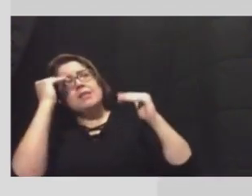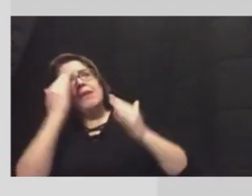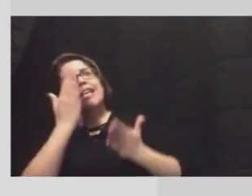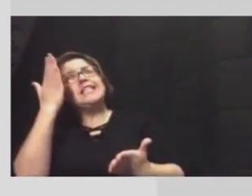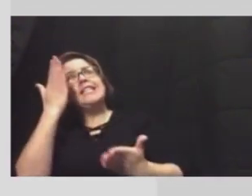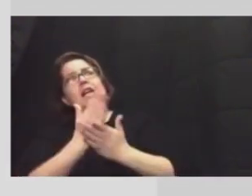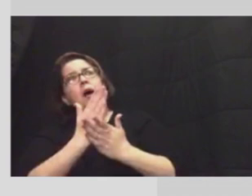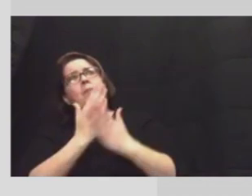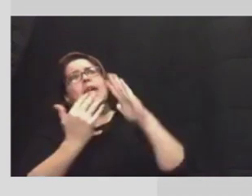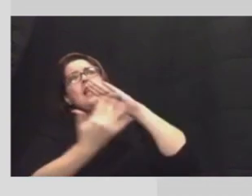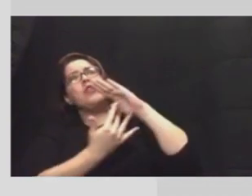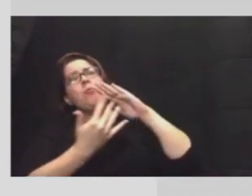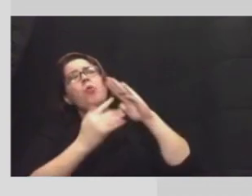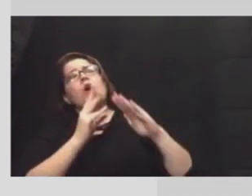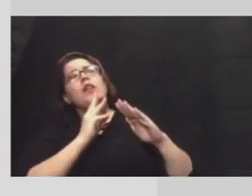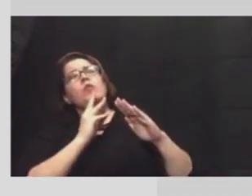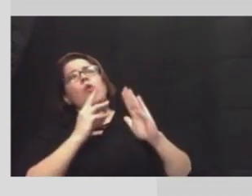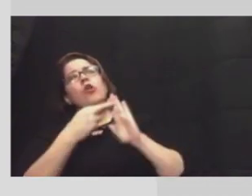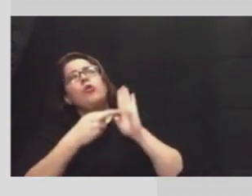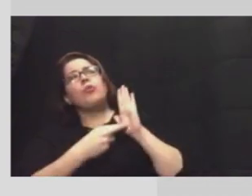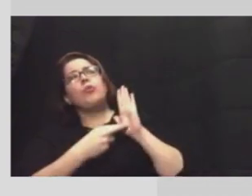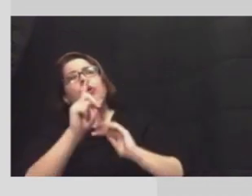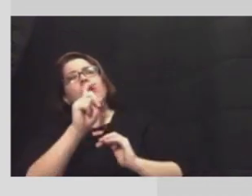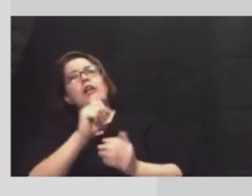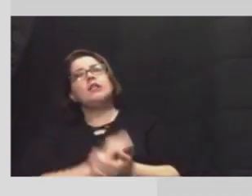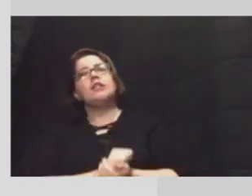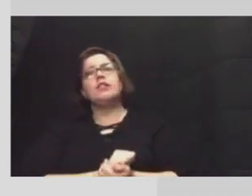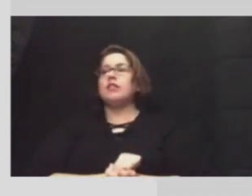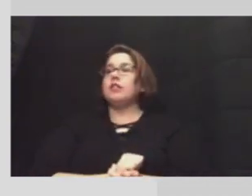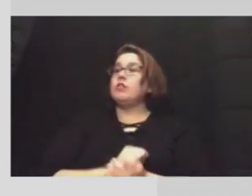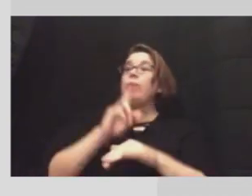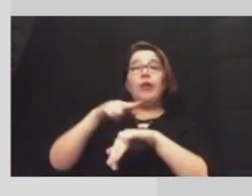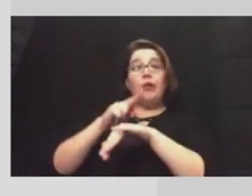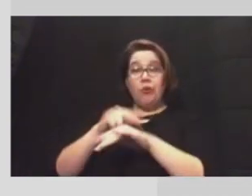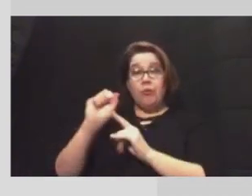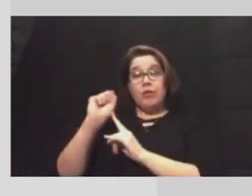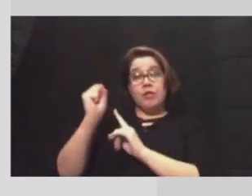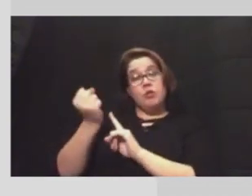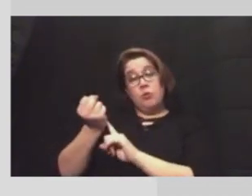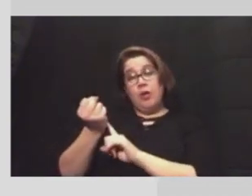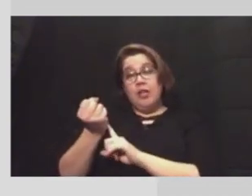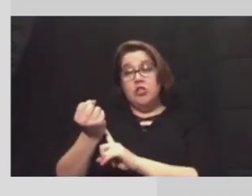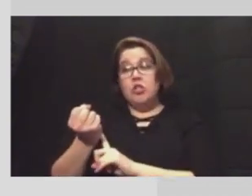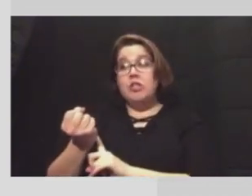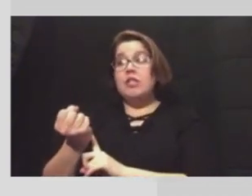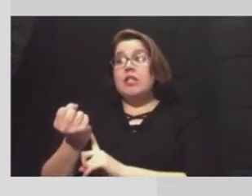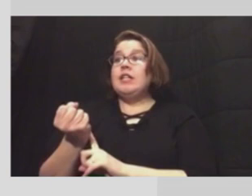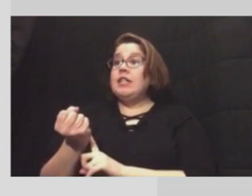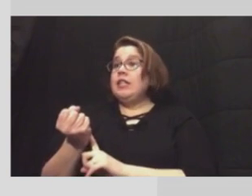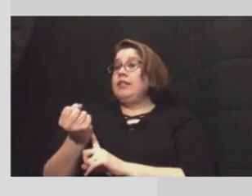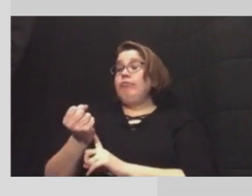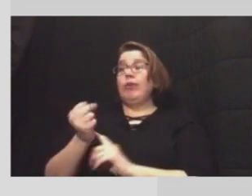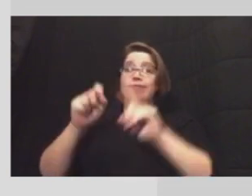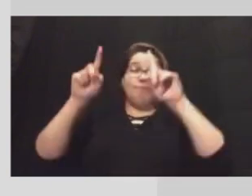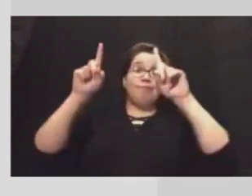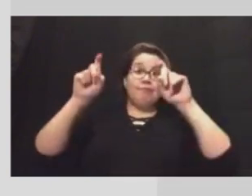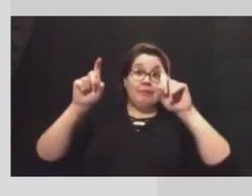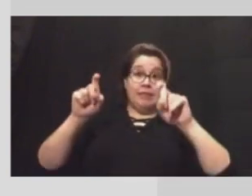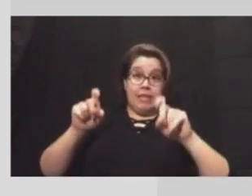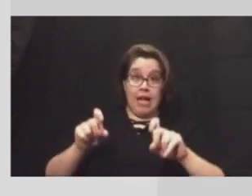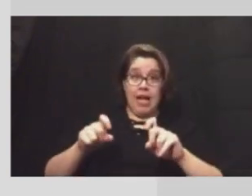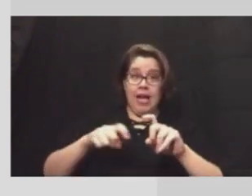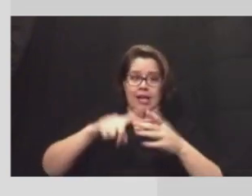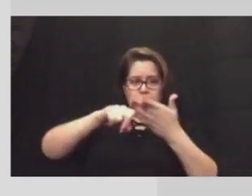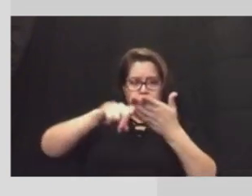uh boil water notice uh under normal circumstances uh a series of tests have to show